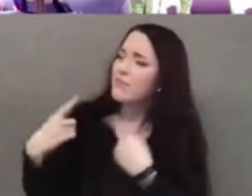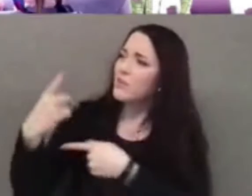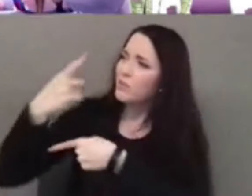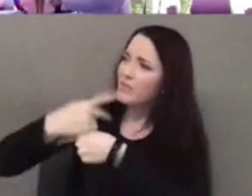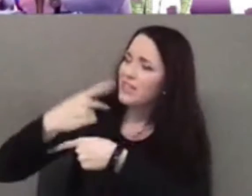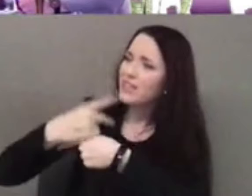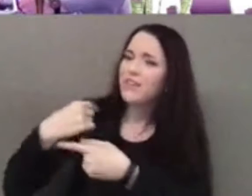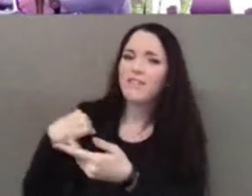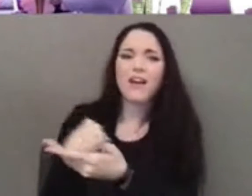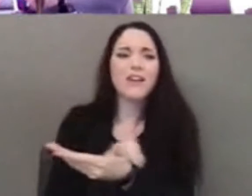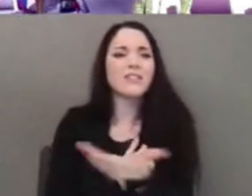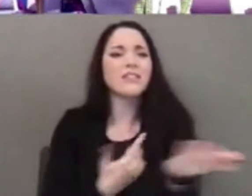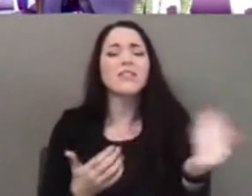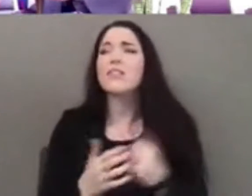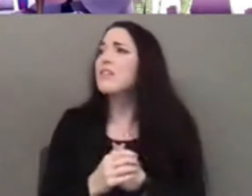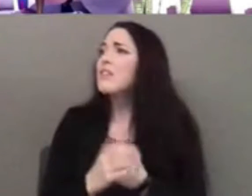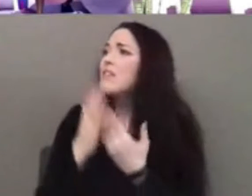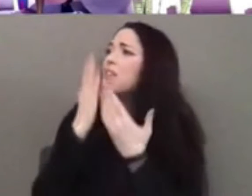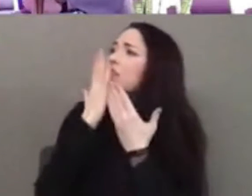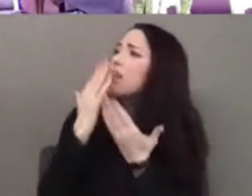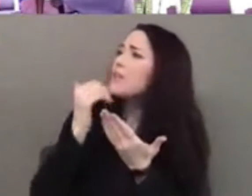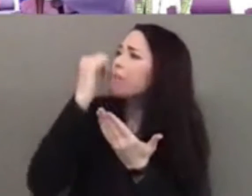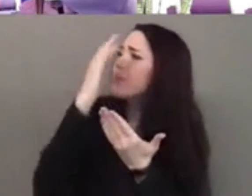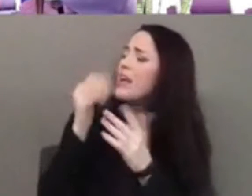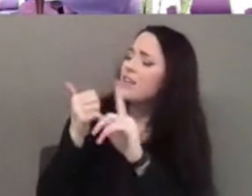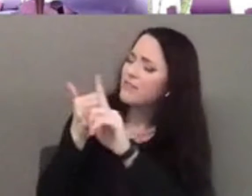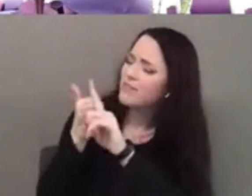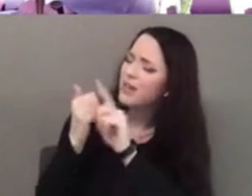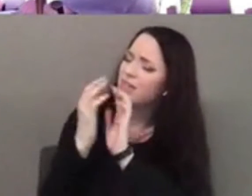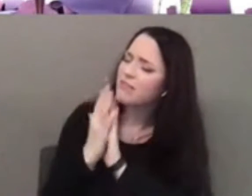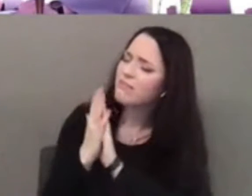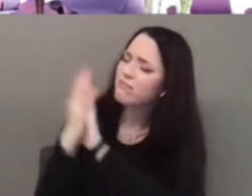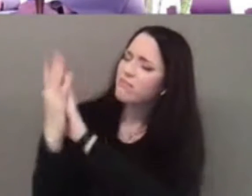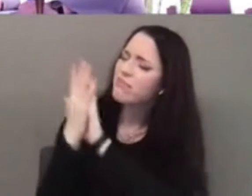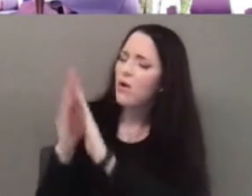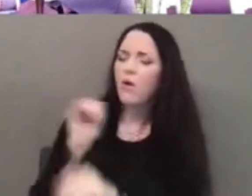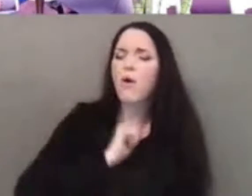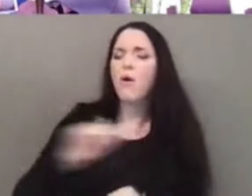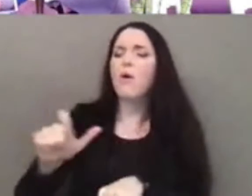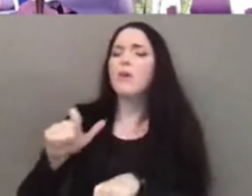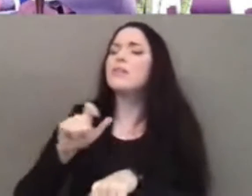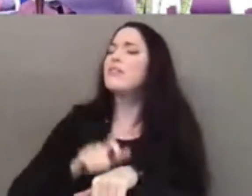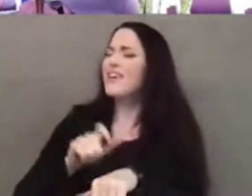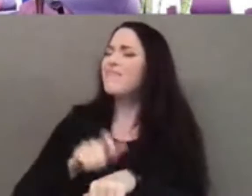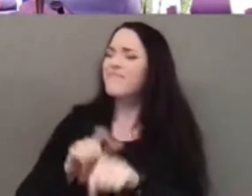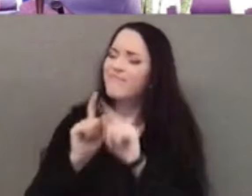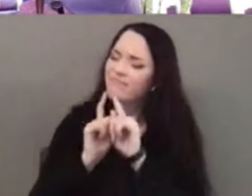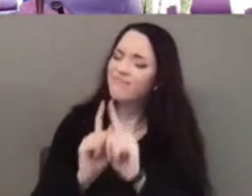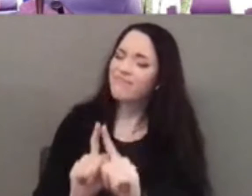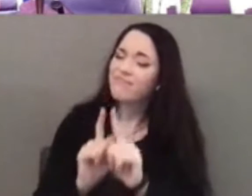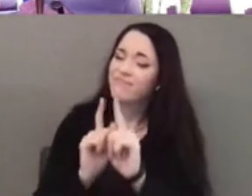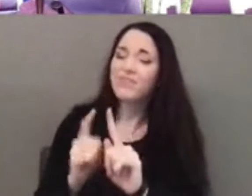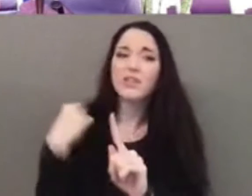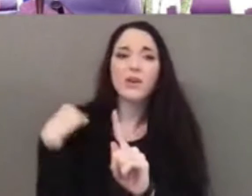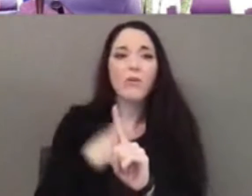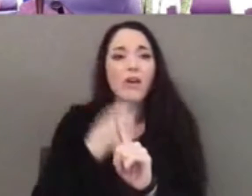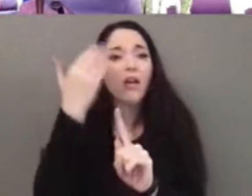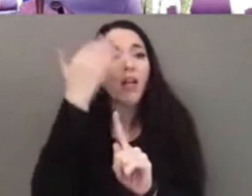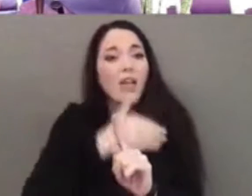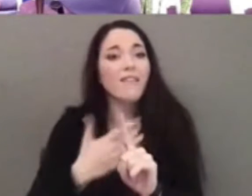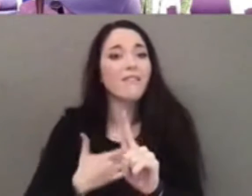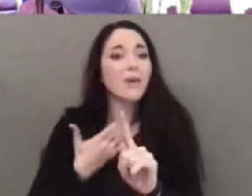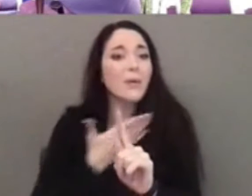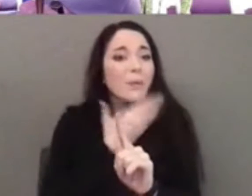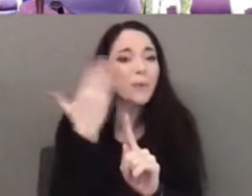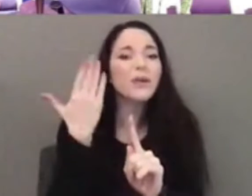God, thank you that you are present with us at all times. Even when we don't know and can't feel it, you are there